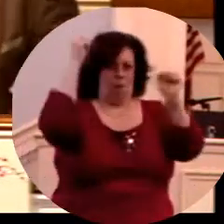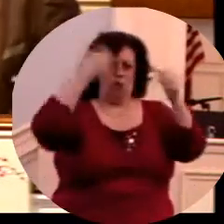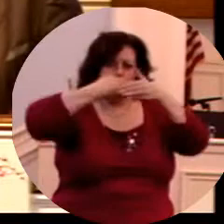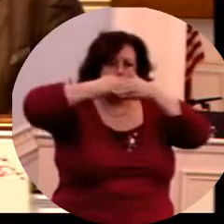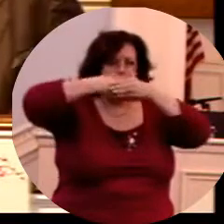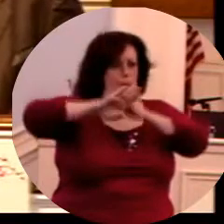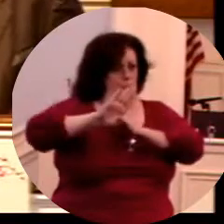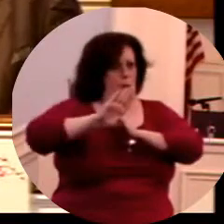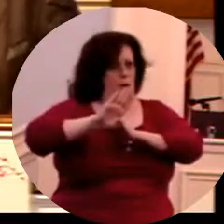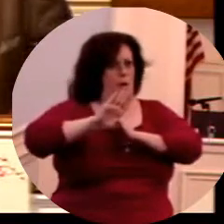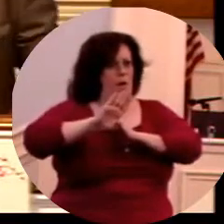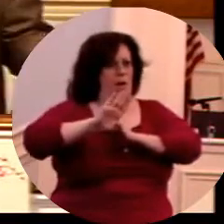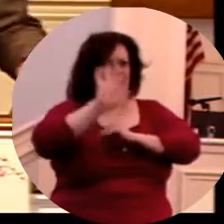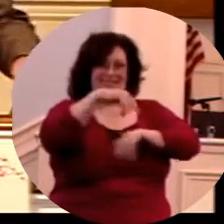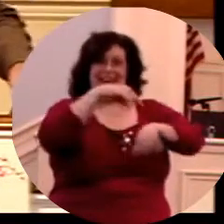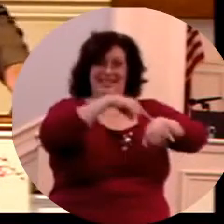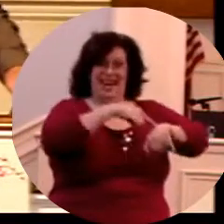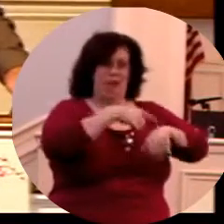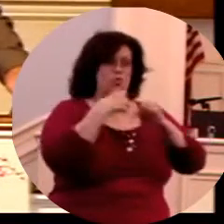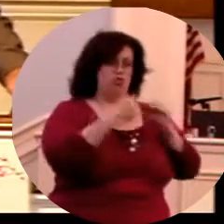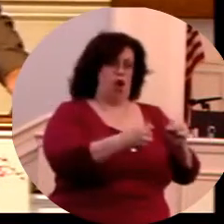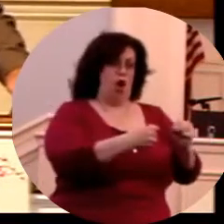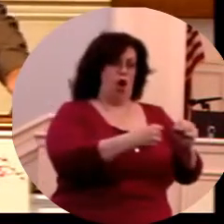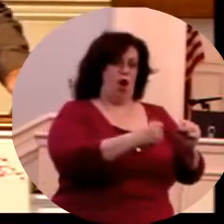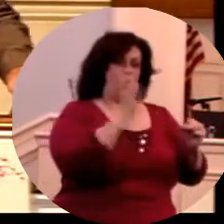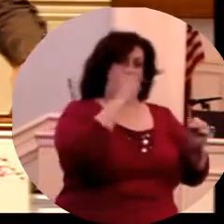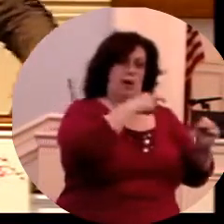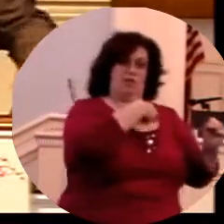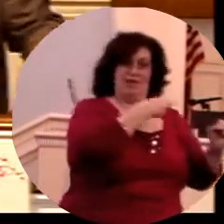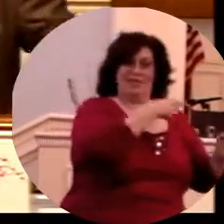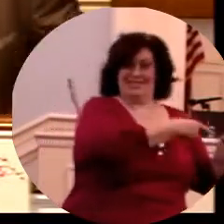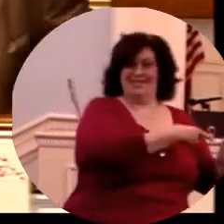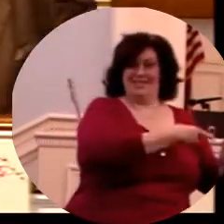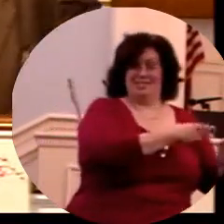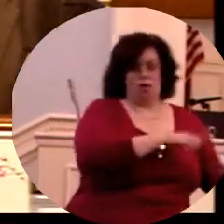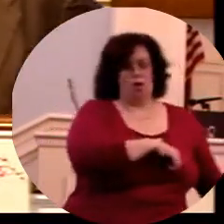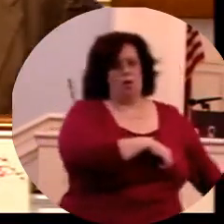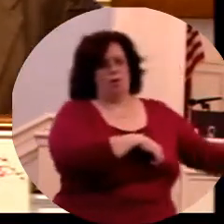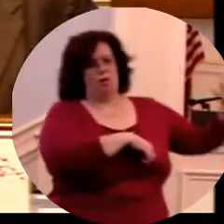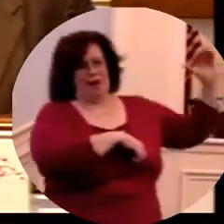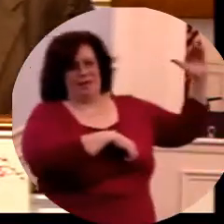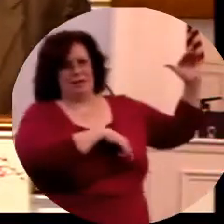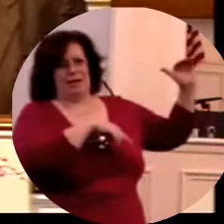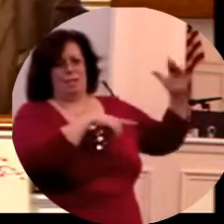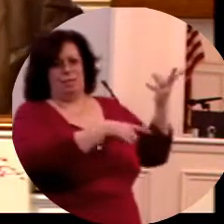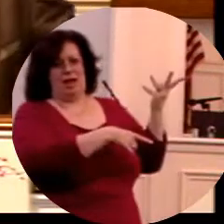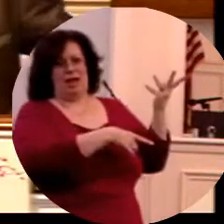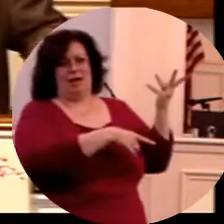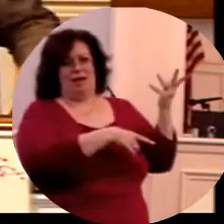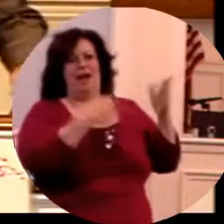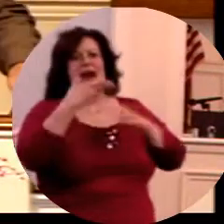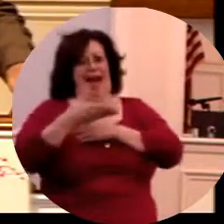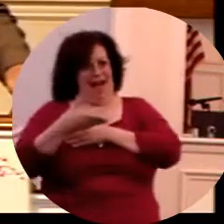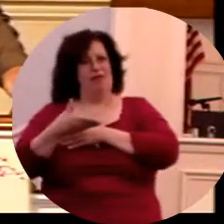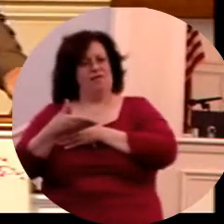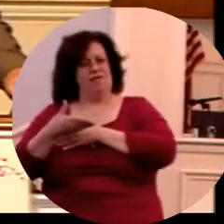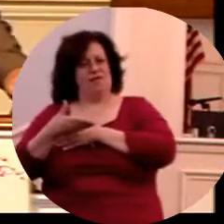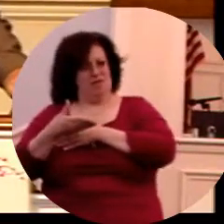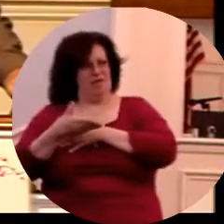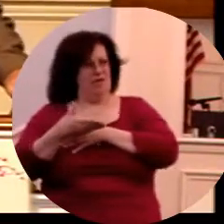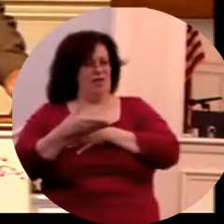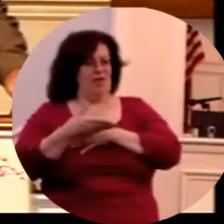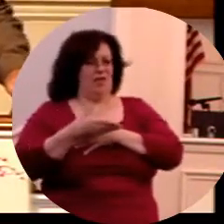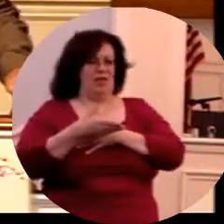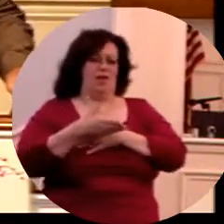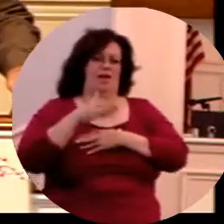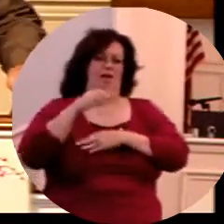time Moses was born and was exceedingly fair and nourished up in his father's house three months. And when he was